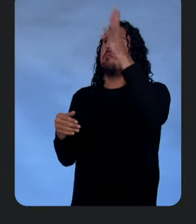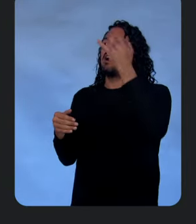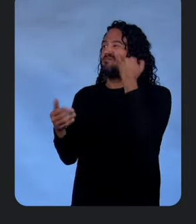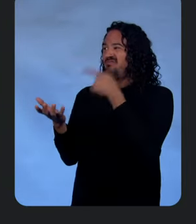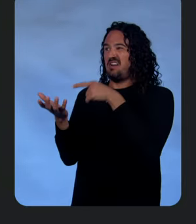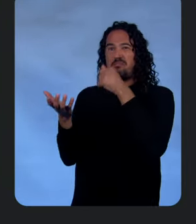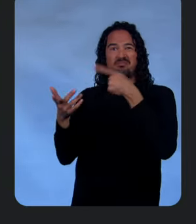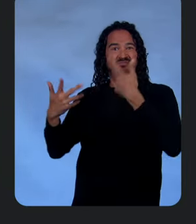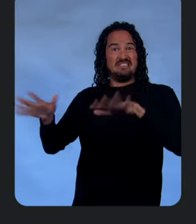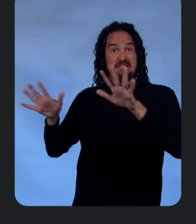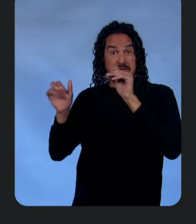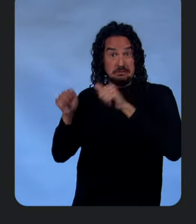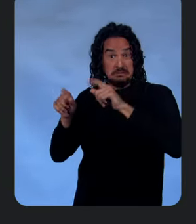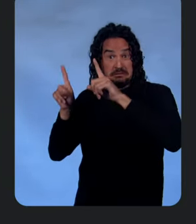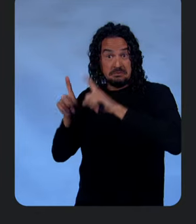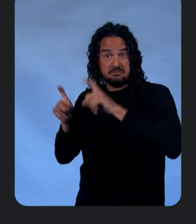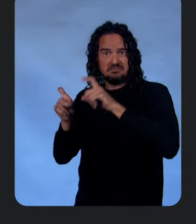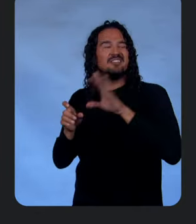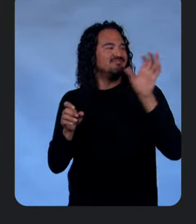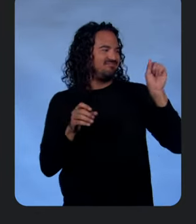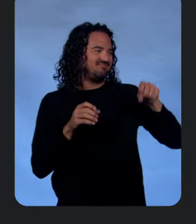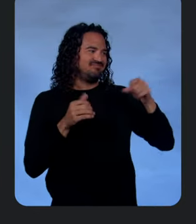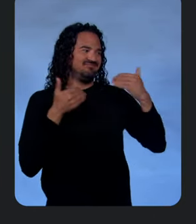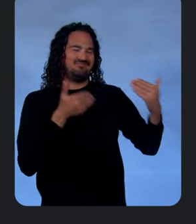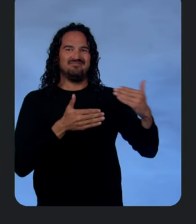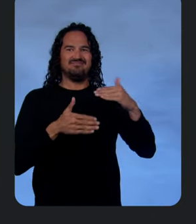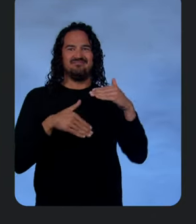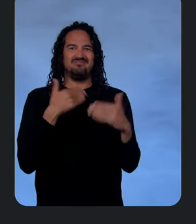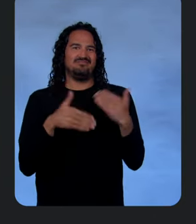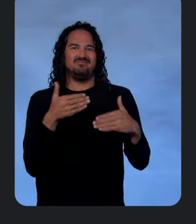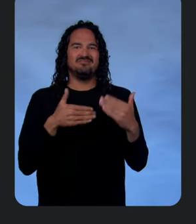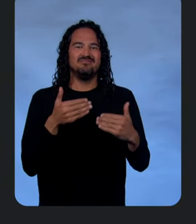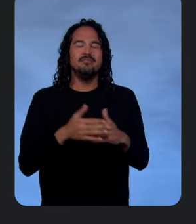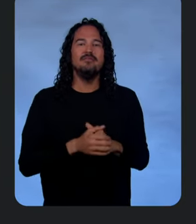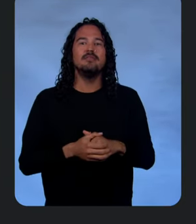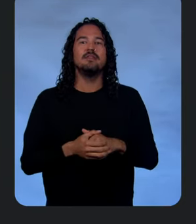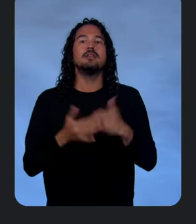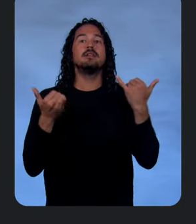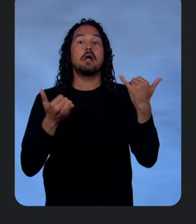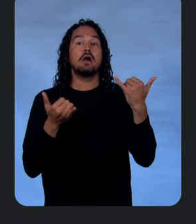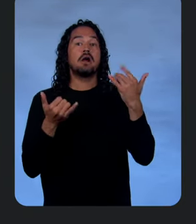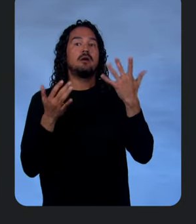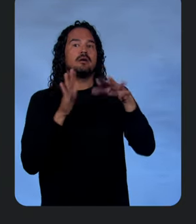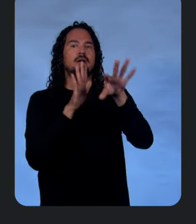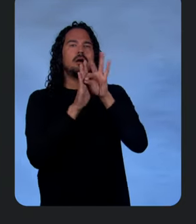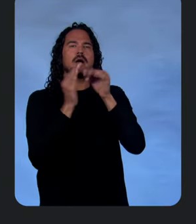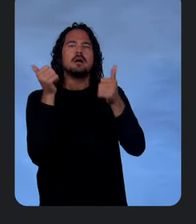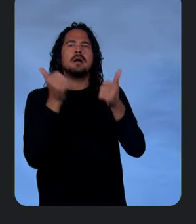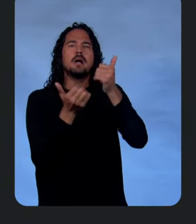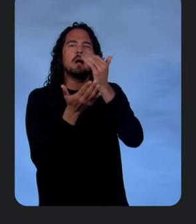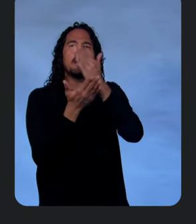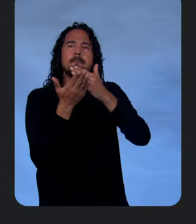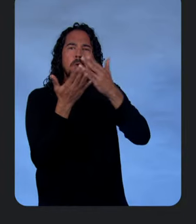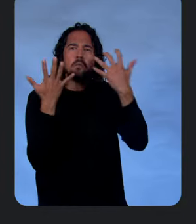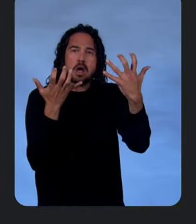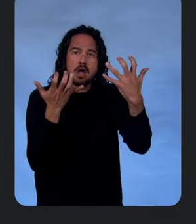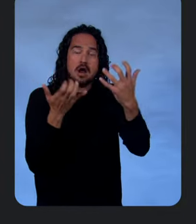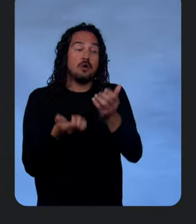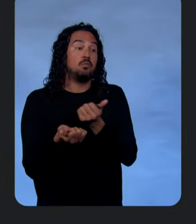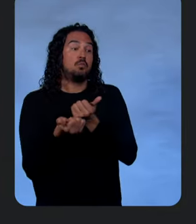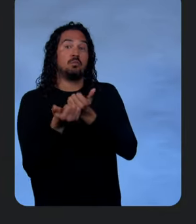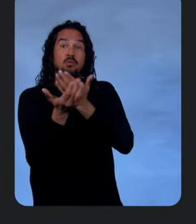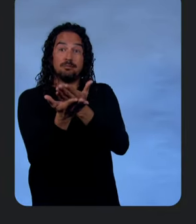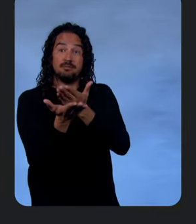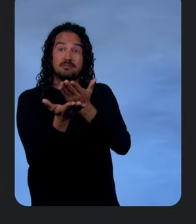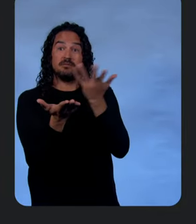try it out? Yeah. So, let's go through the flow. Okay. All right. So, let's highlight the components. You have a recommendation and